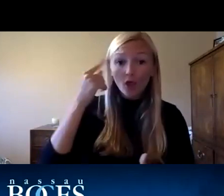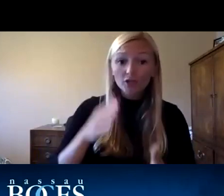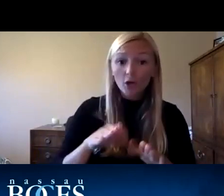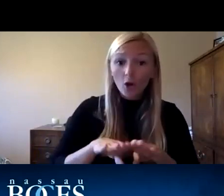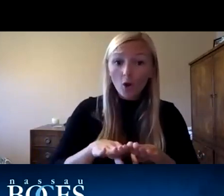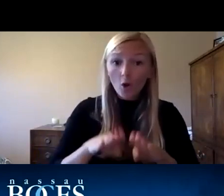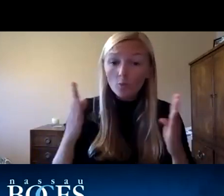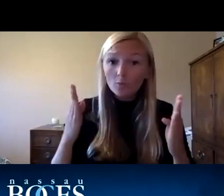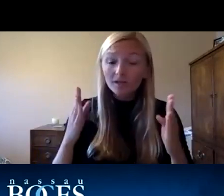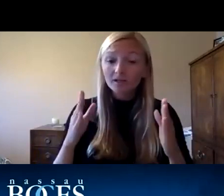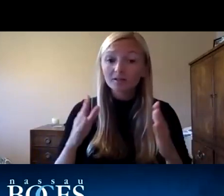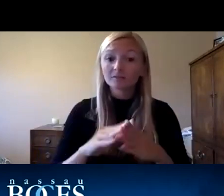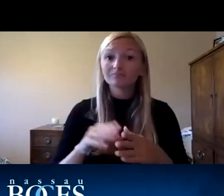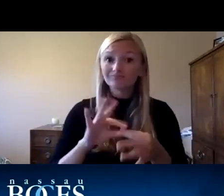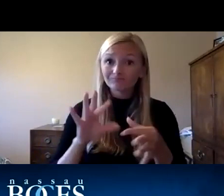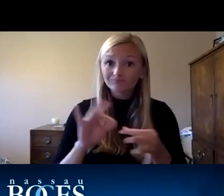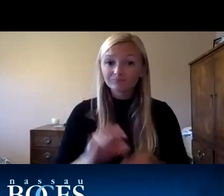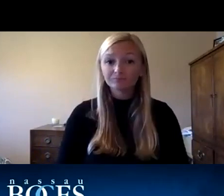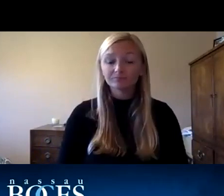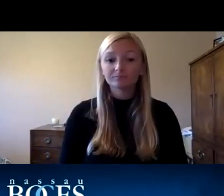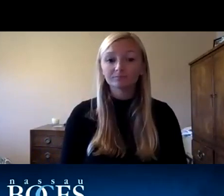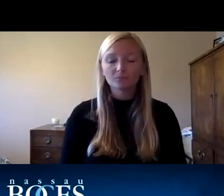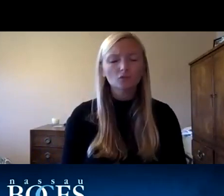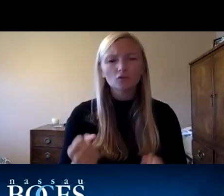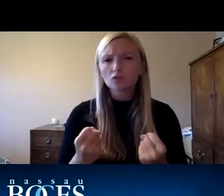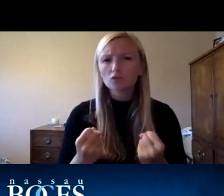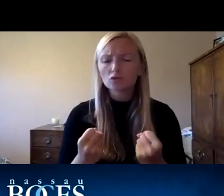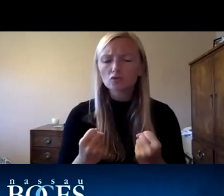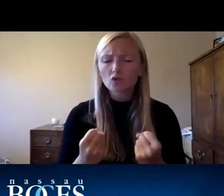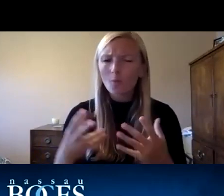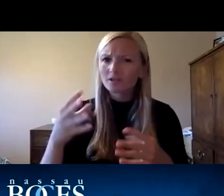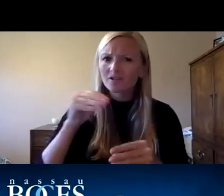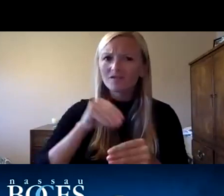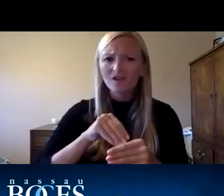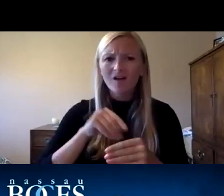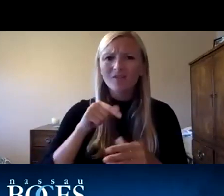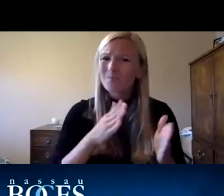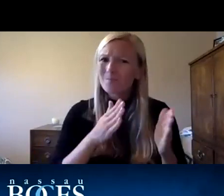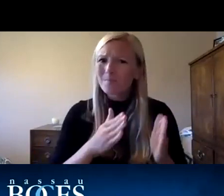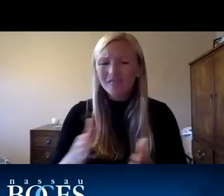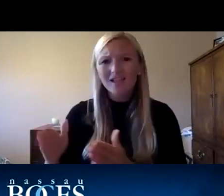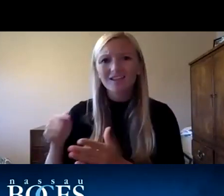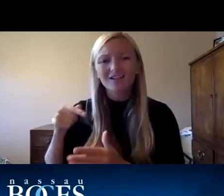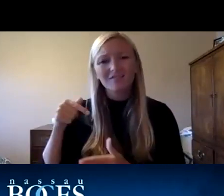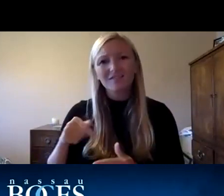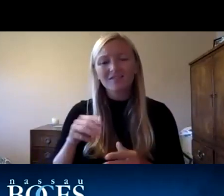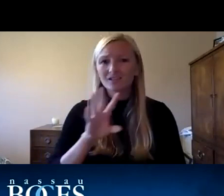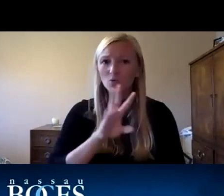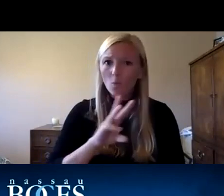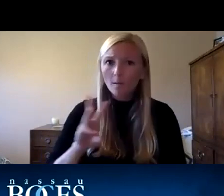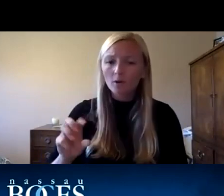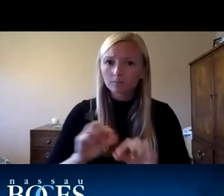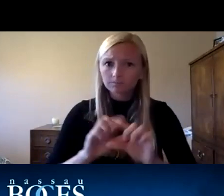uh you know so much went into and continues to go into the planning of this webinar series